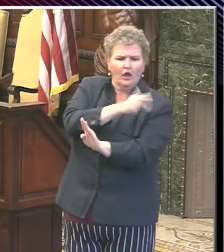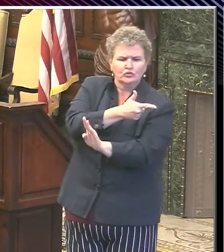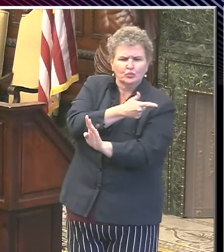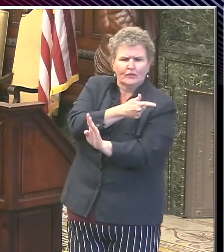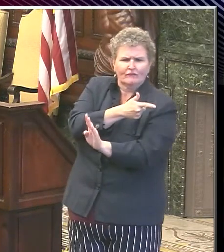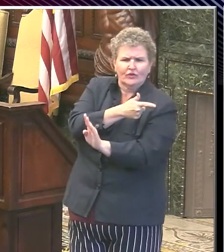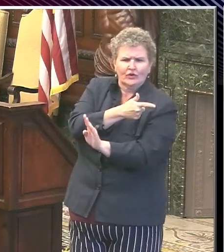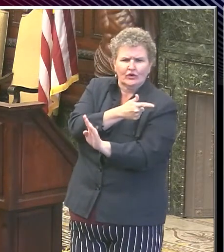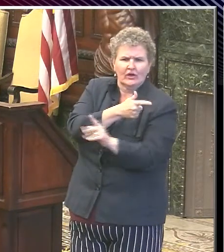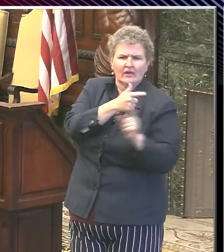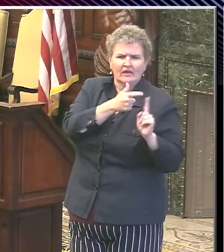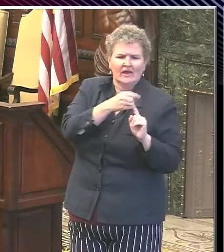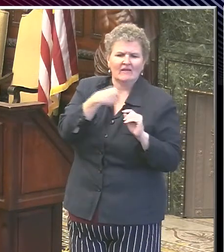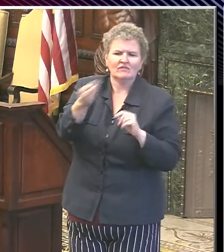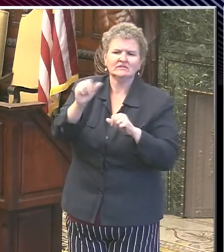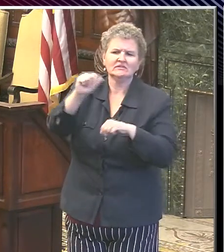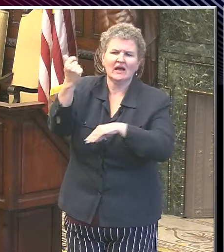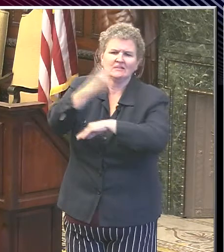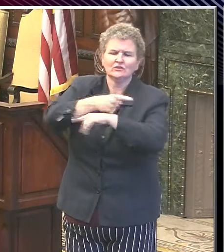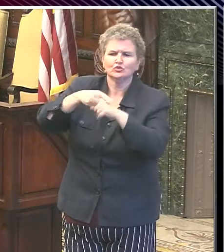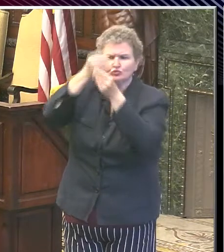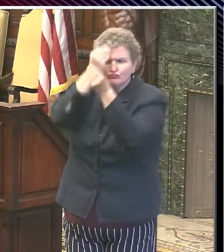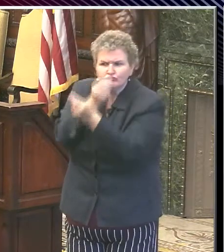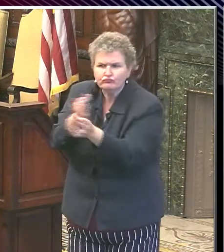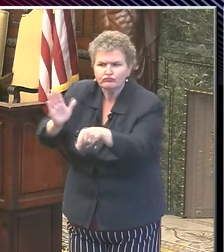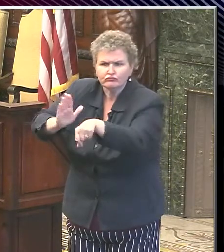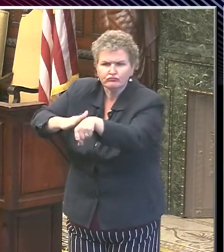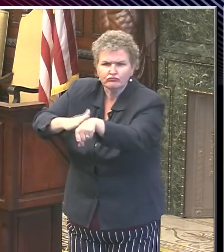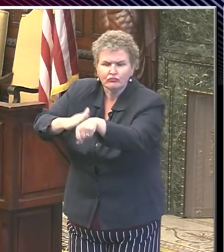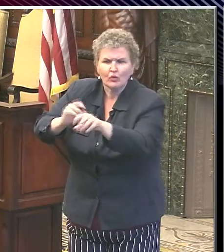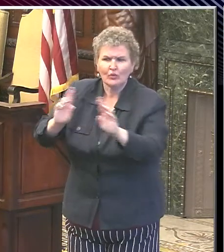to plan whether they will be opening or not opening on September 1st.